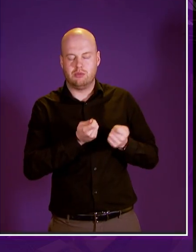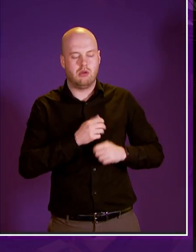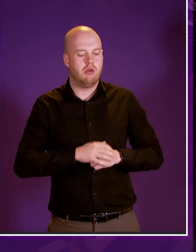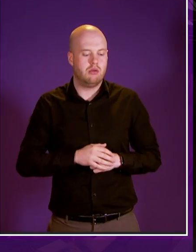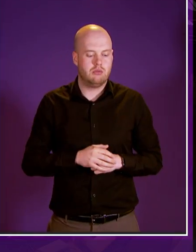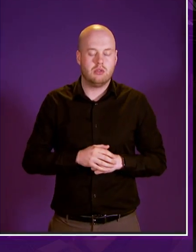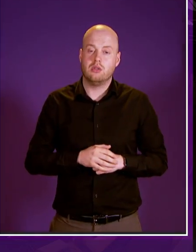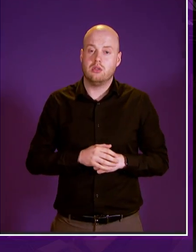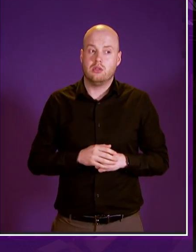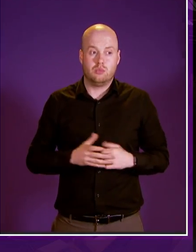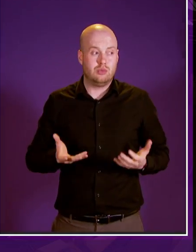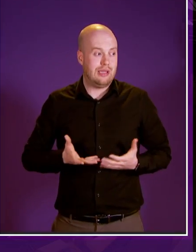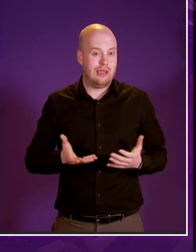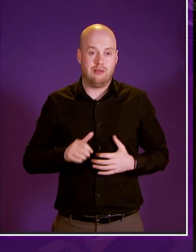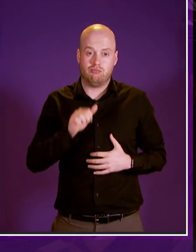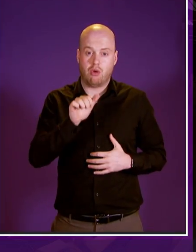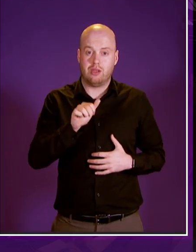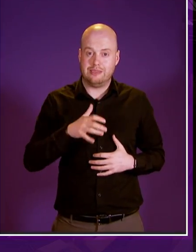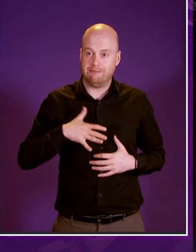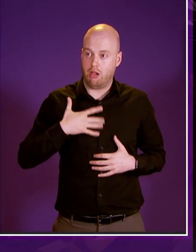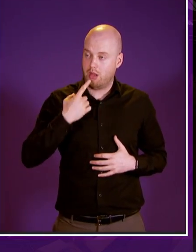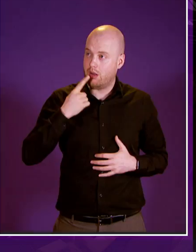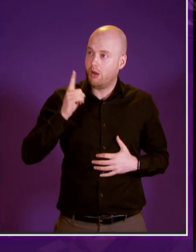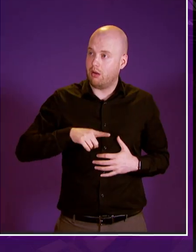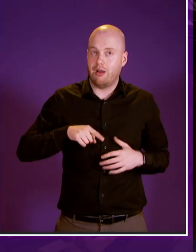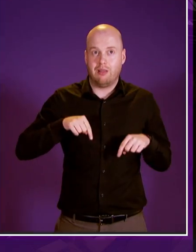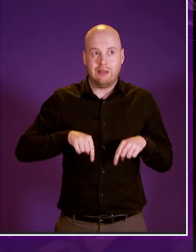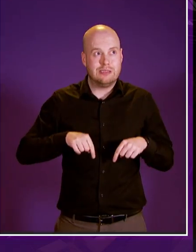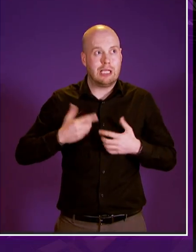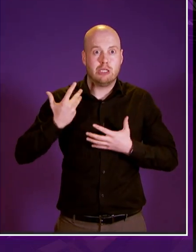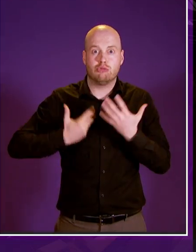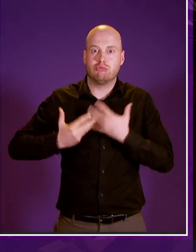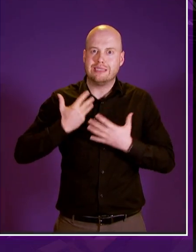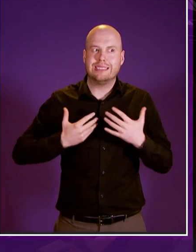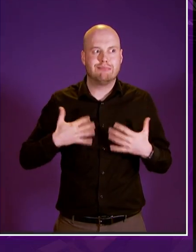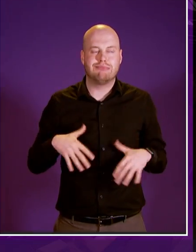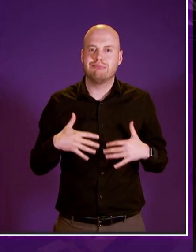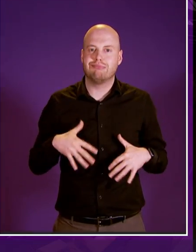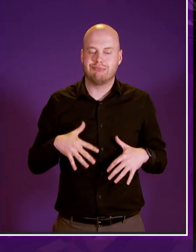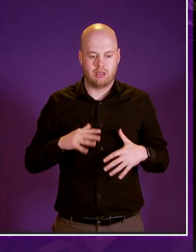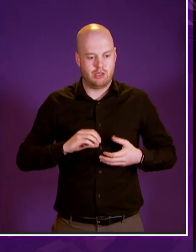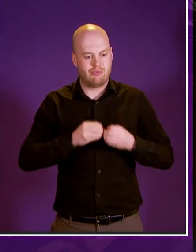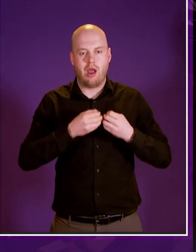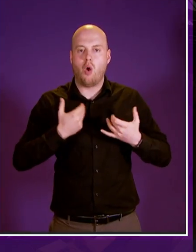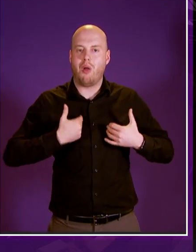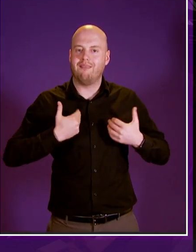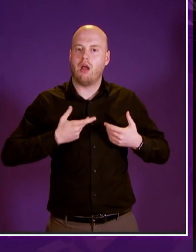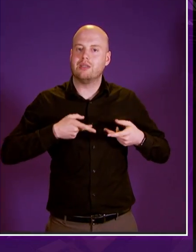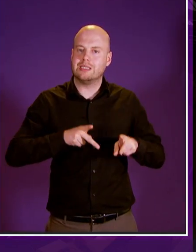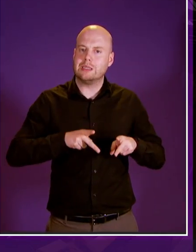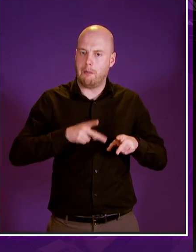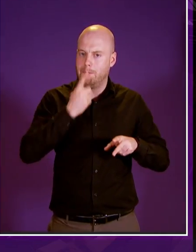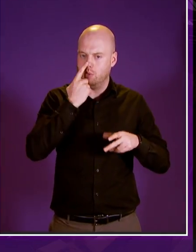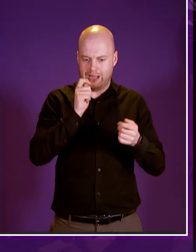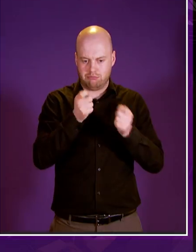me we have taken a historic step in creating a scottish welfare system that is accountable to and tailored for the scottish people